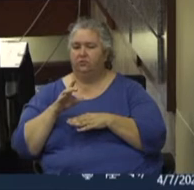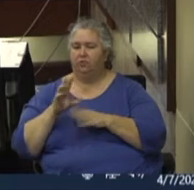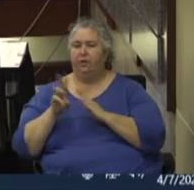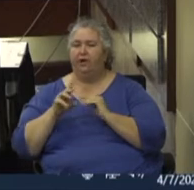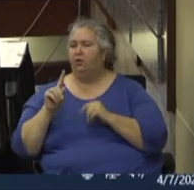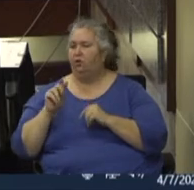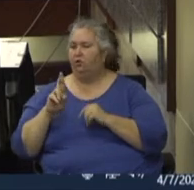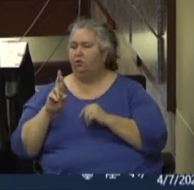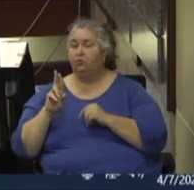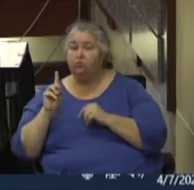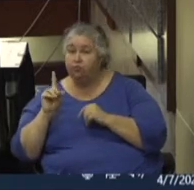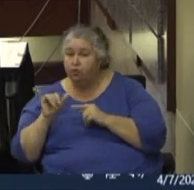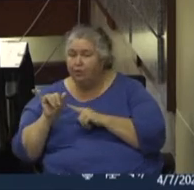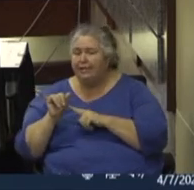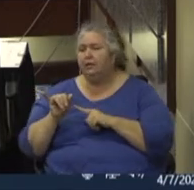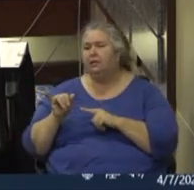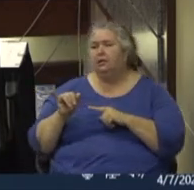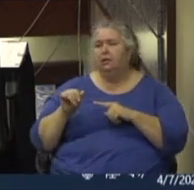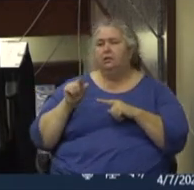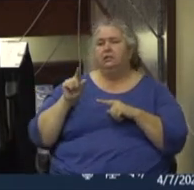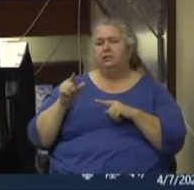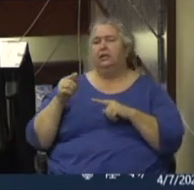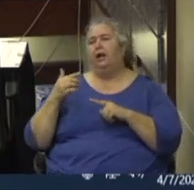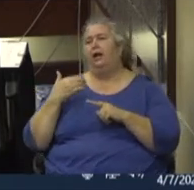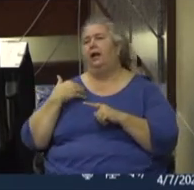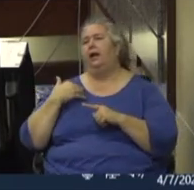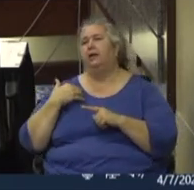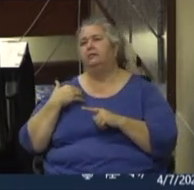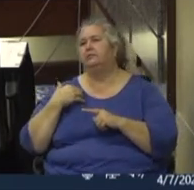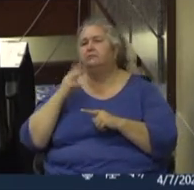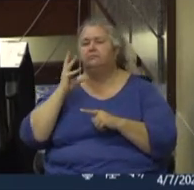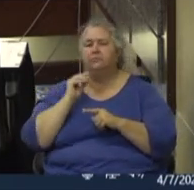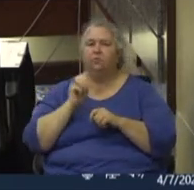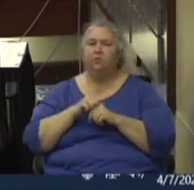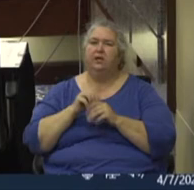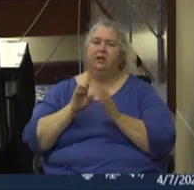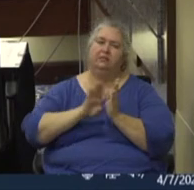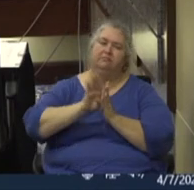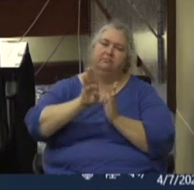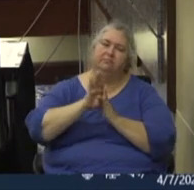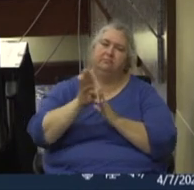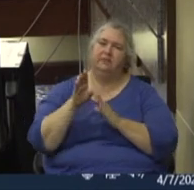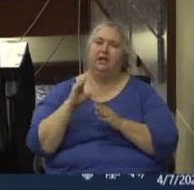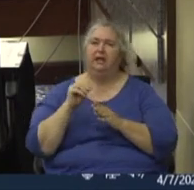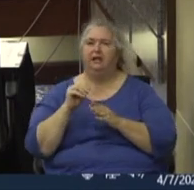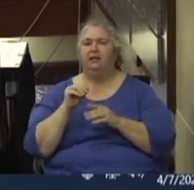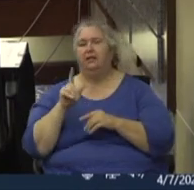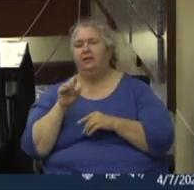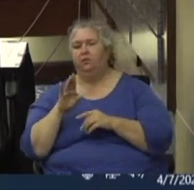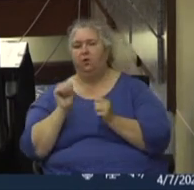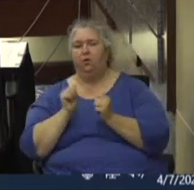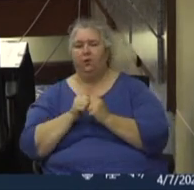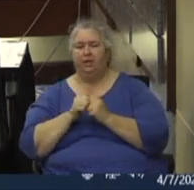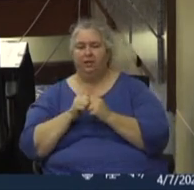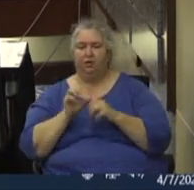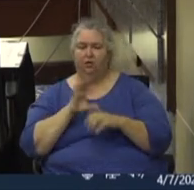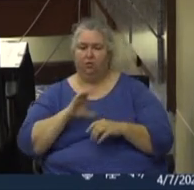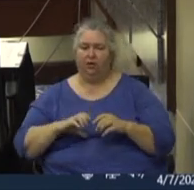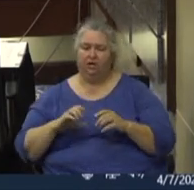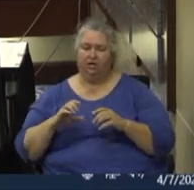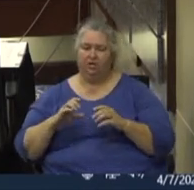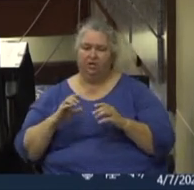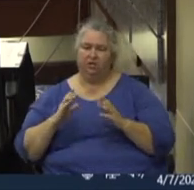and leadership roles with the Southwest Educational Development Laboratory, the Christian Life Commission, the Cooperative Baptist